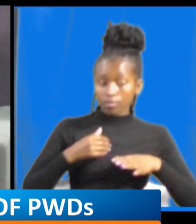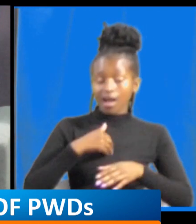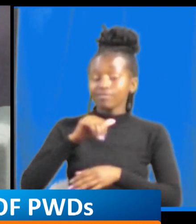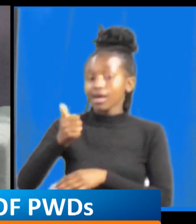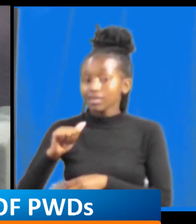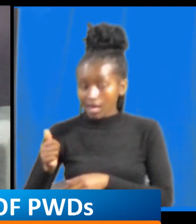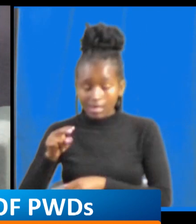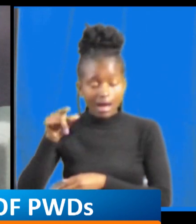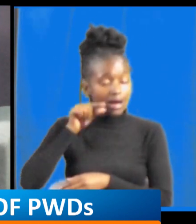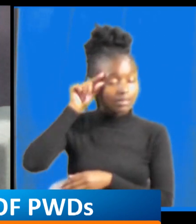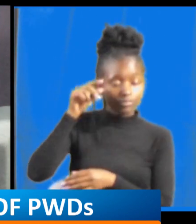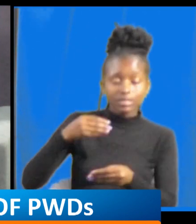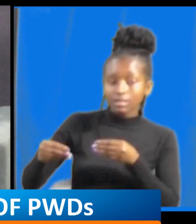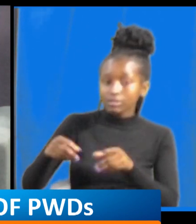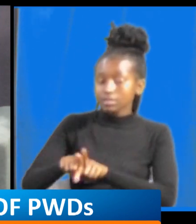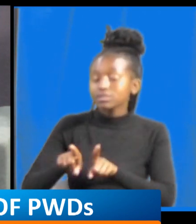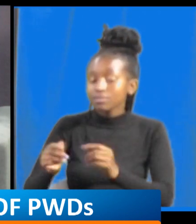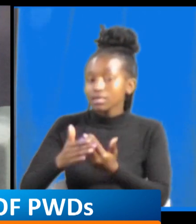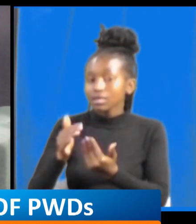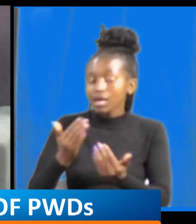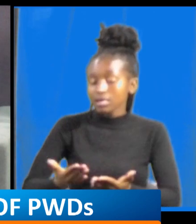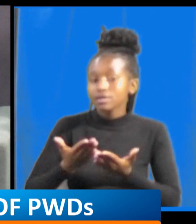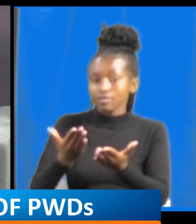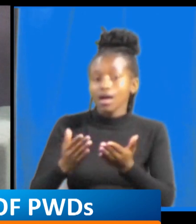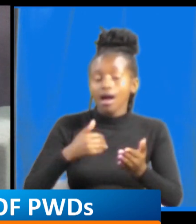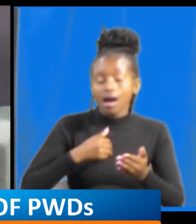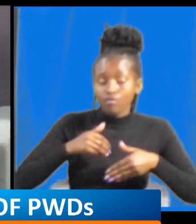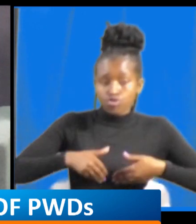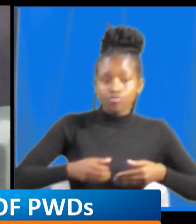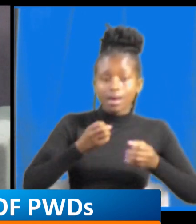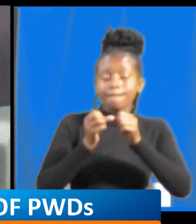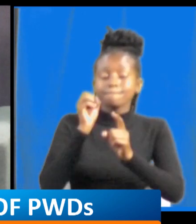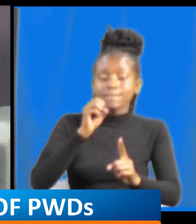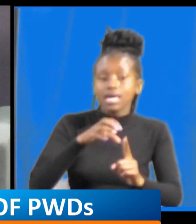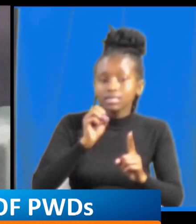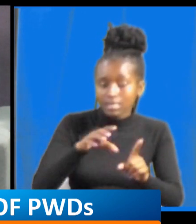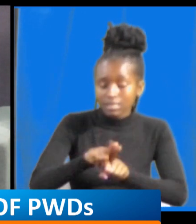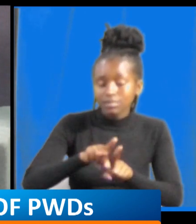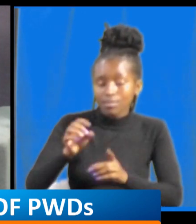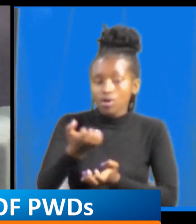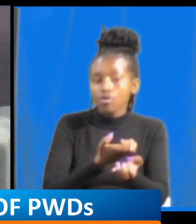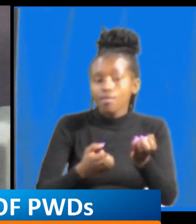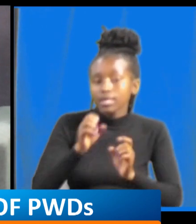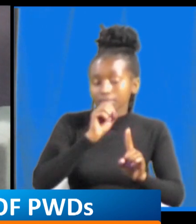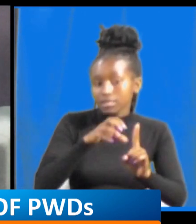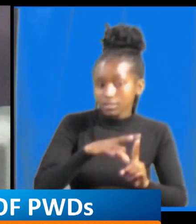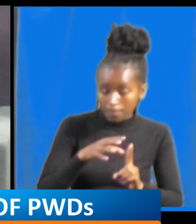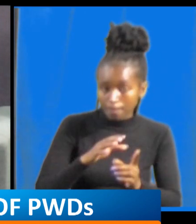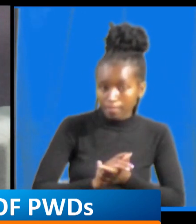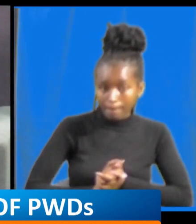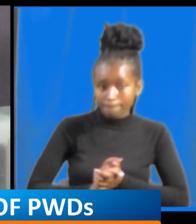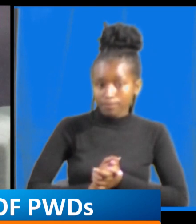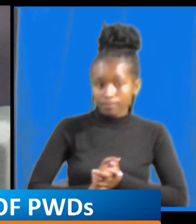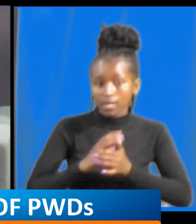and the caregiver we also have youth youth mentors economic mentors sorry these are the the the